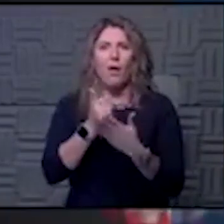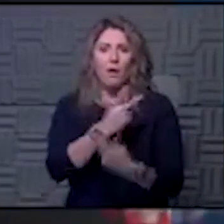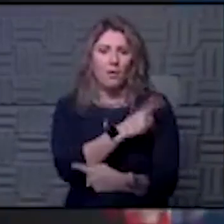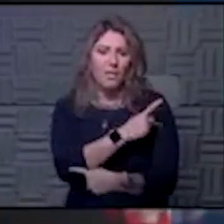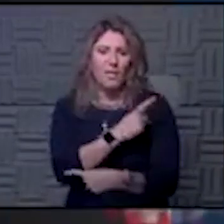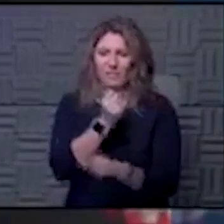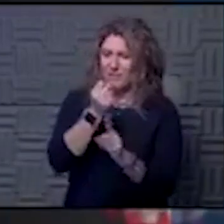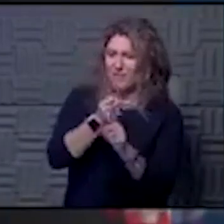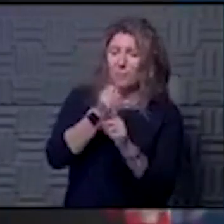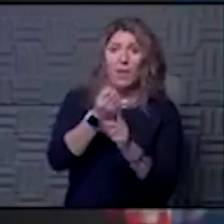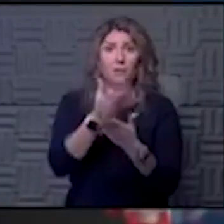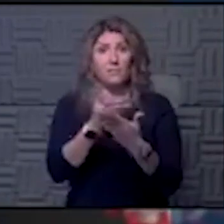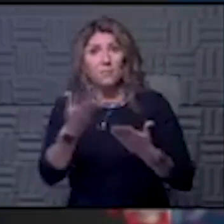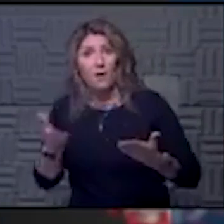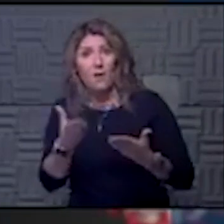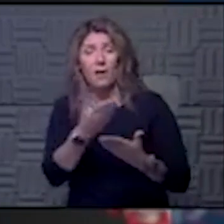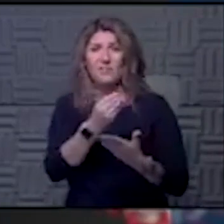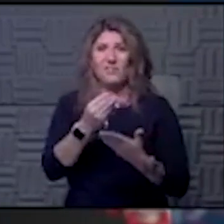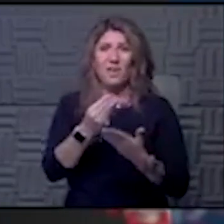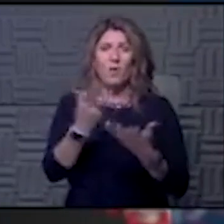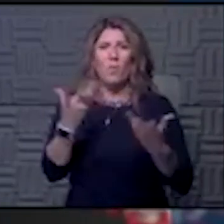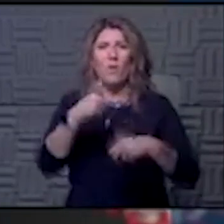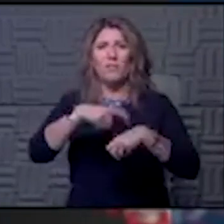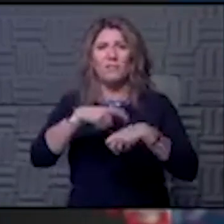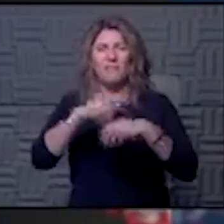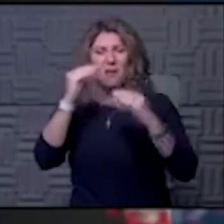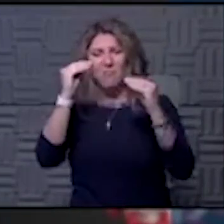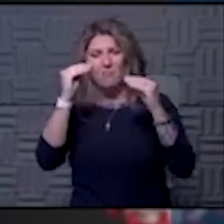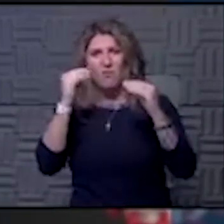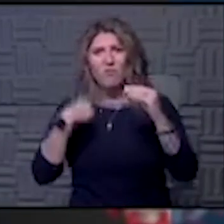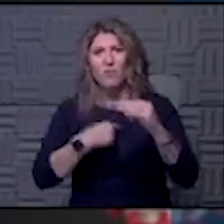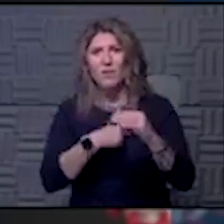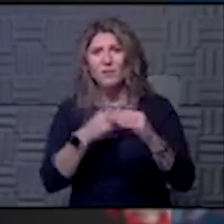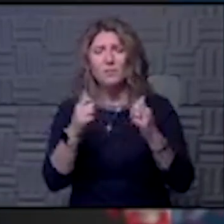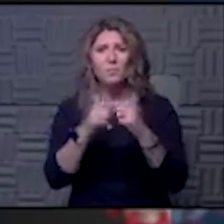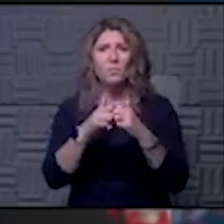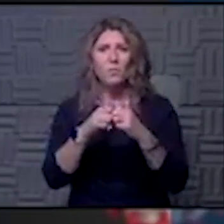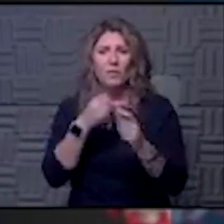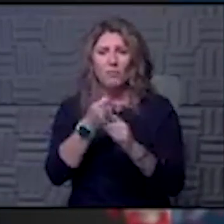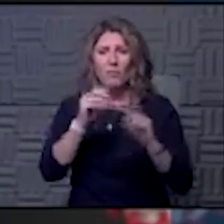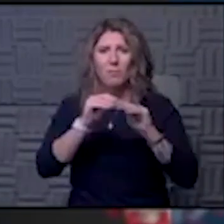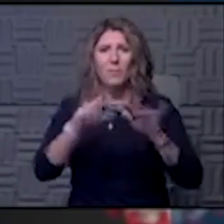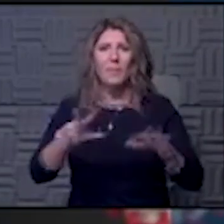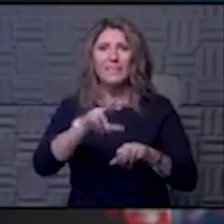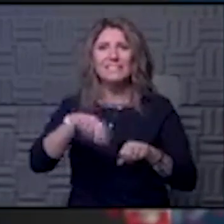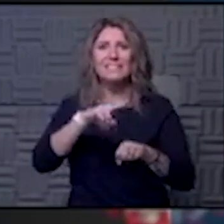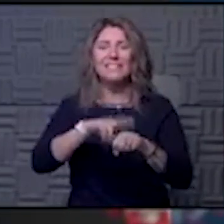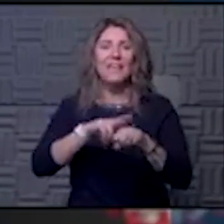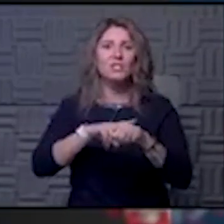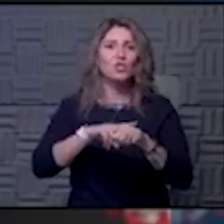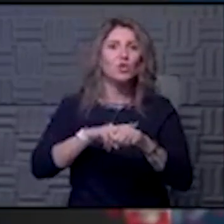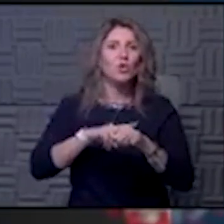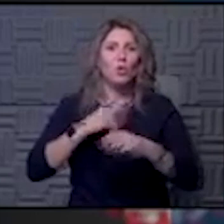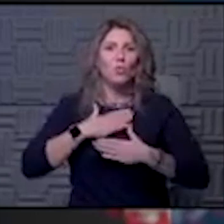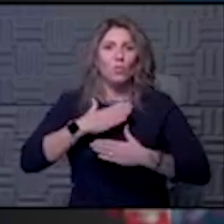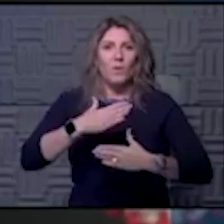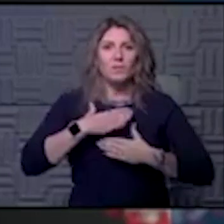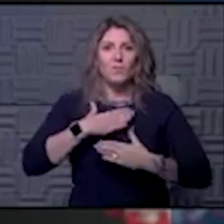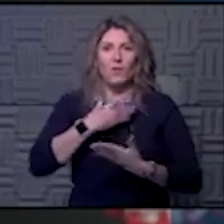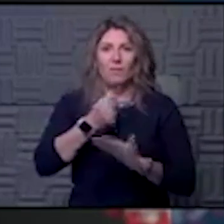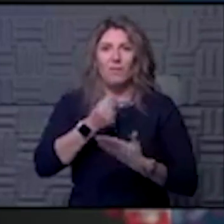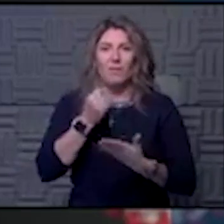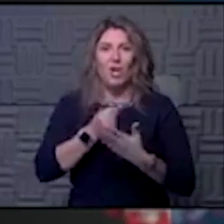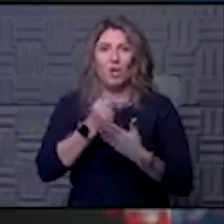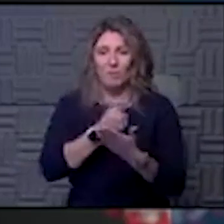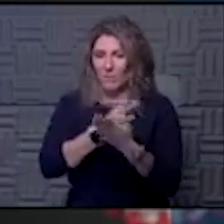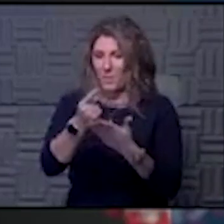on supplies to treat patients and what time has taught us in fighting this pandemic. It is National Respiratory Therapy Week and these folks are on the front